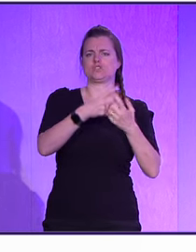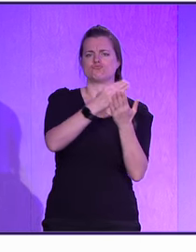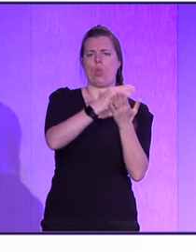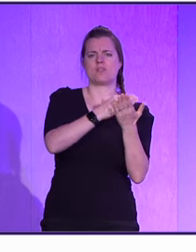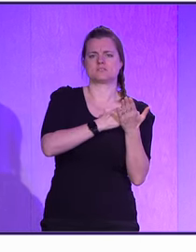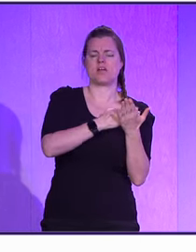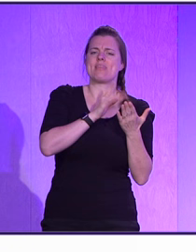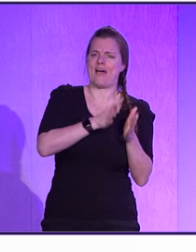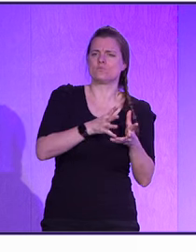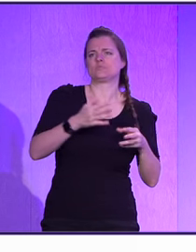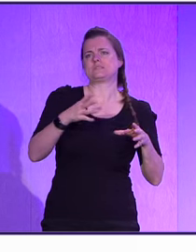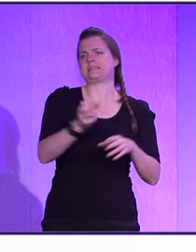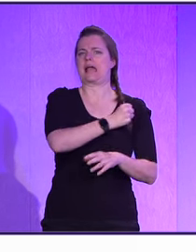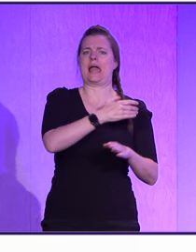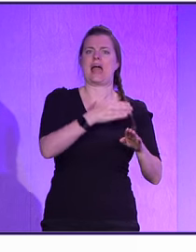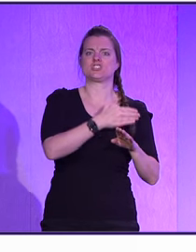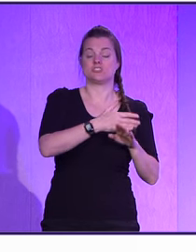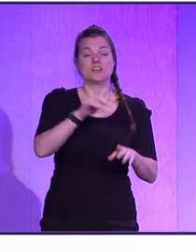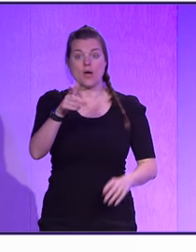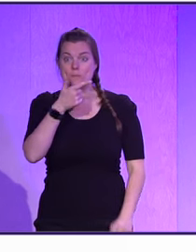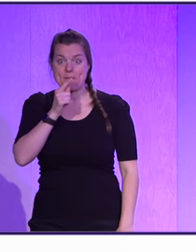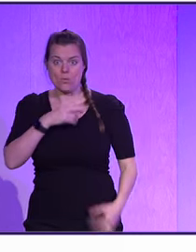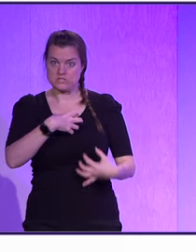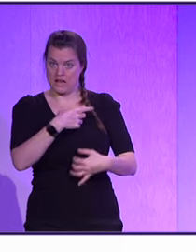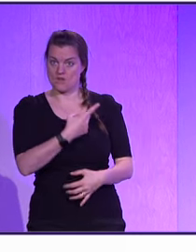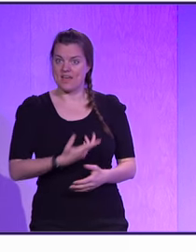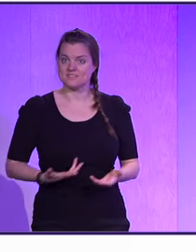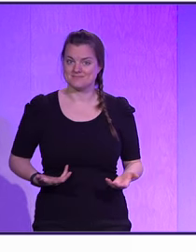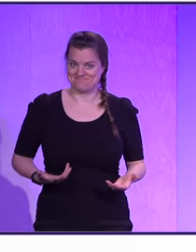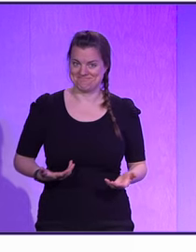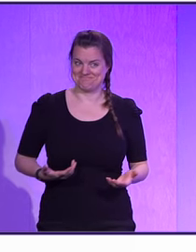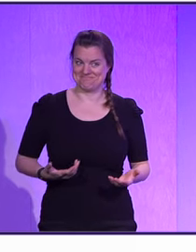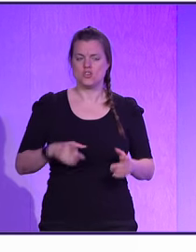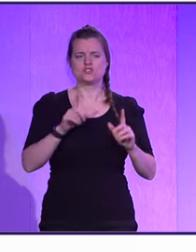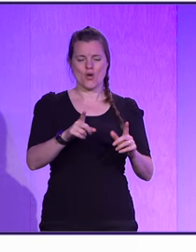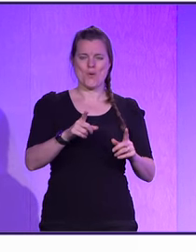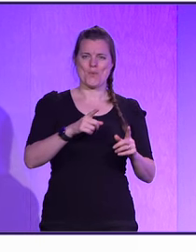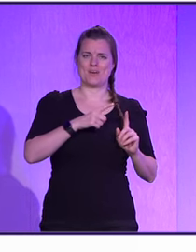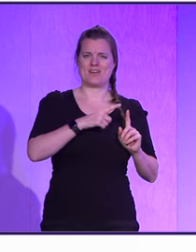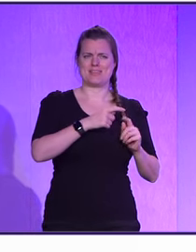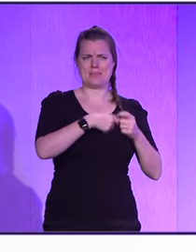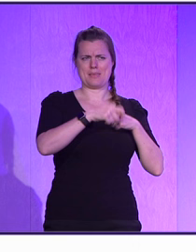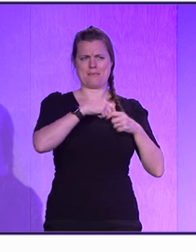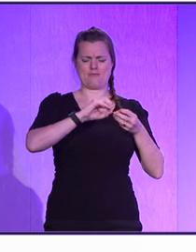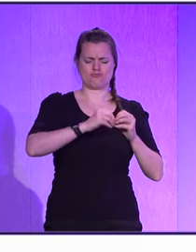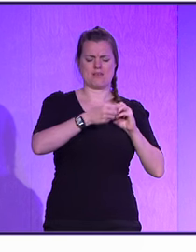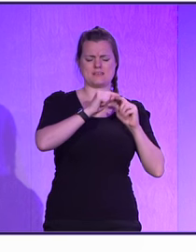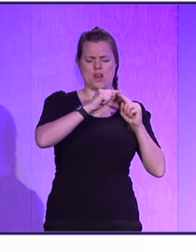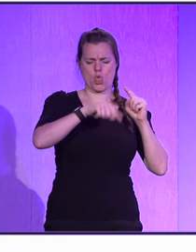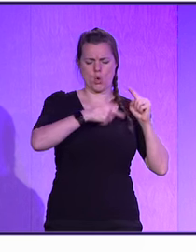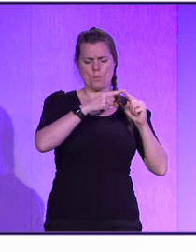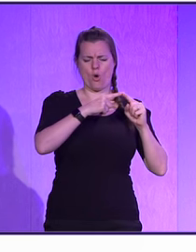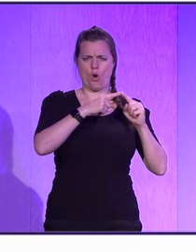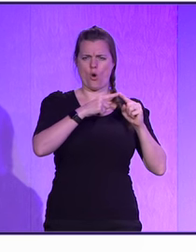action, right? People were scared of that, right? So, they got into this loop